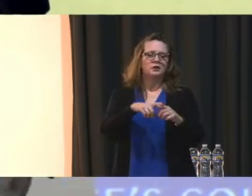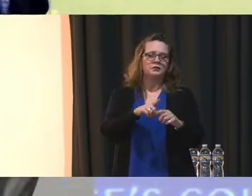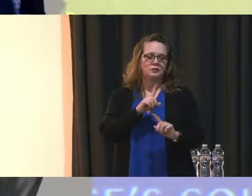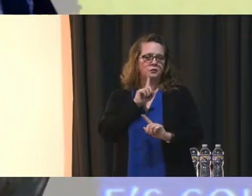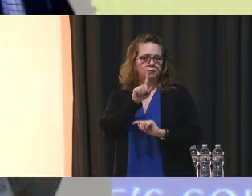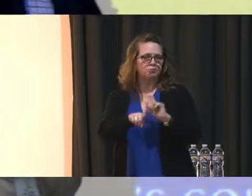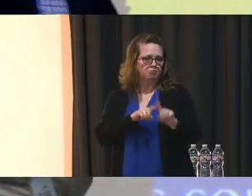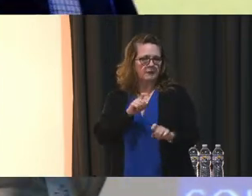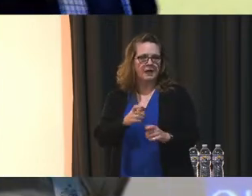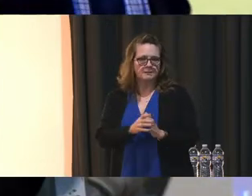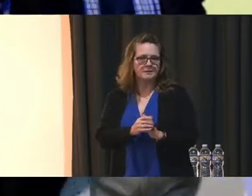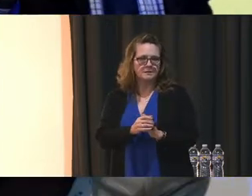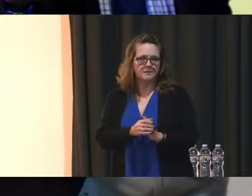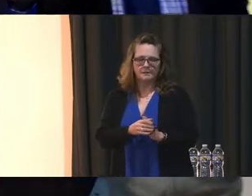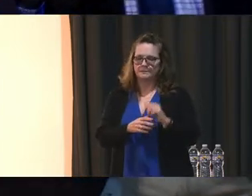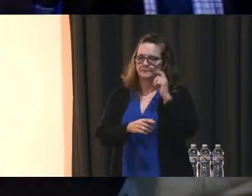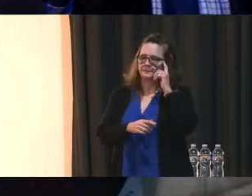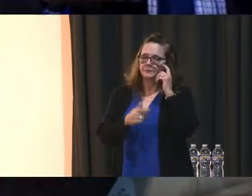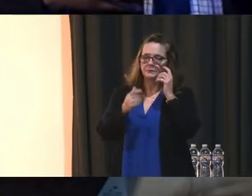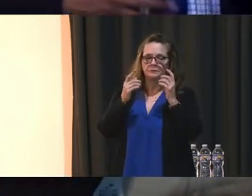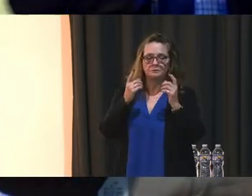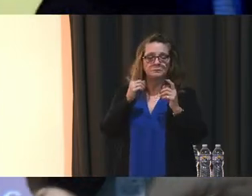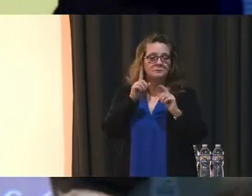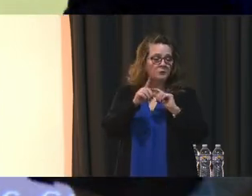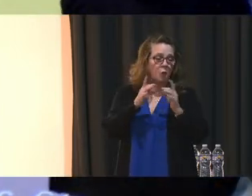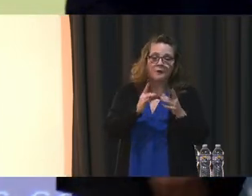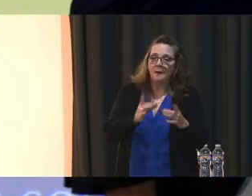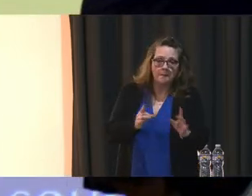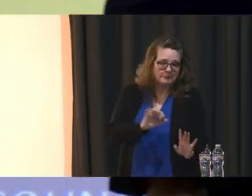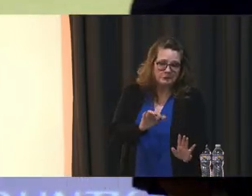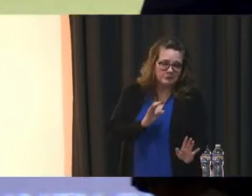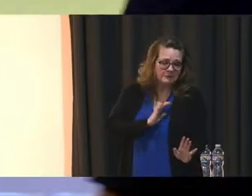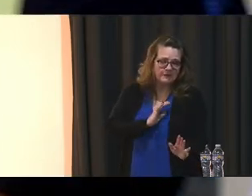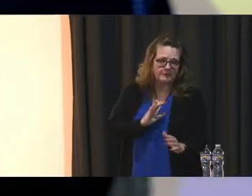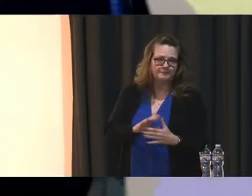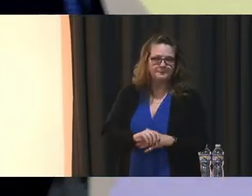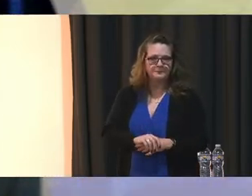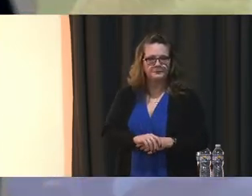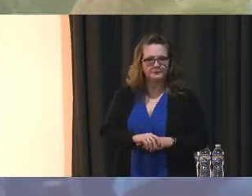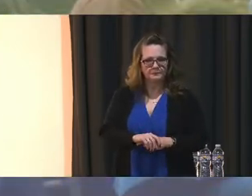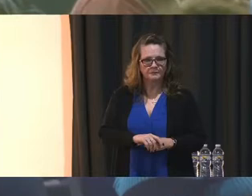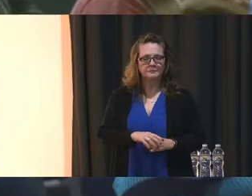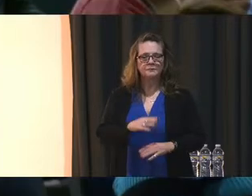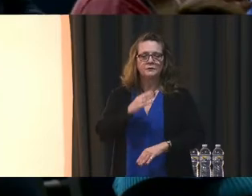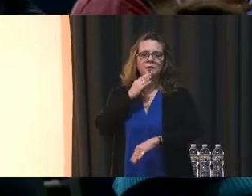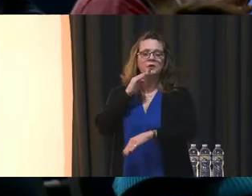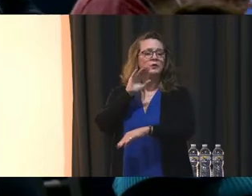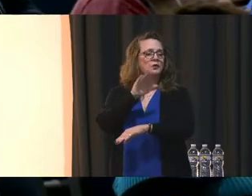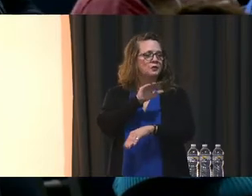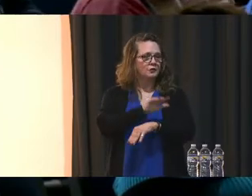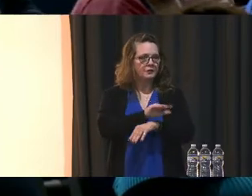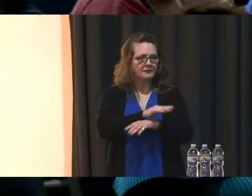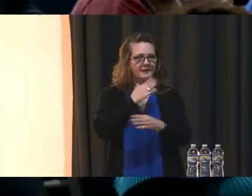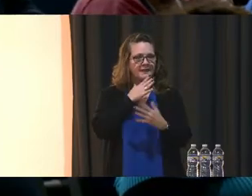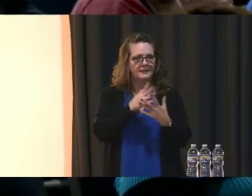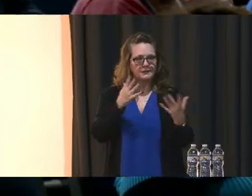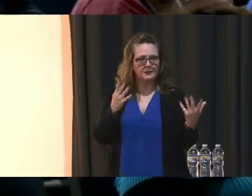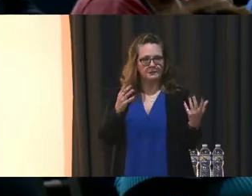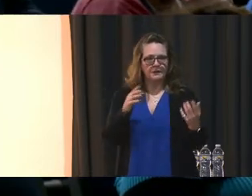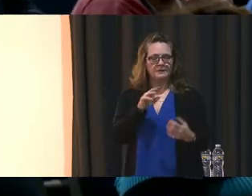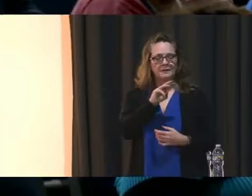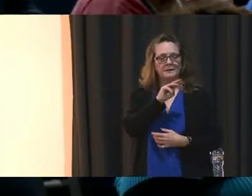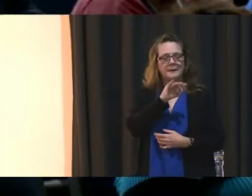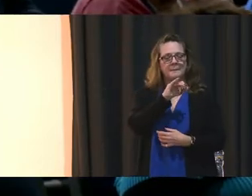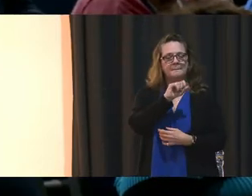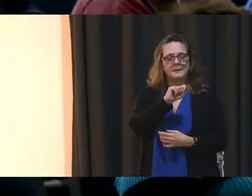opportunity to make comments or provide questions. Yes, ma'am. Good evening. Thank you so much. My name is Tanya